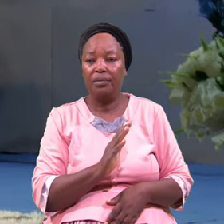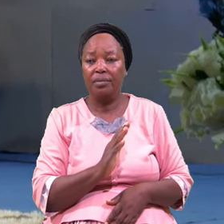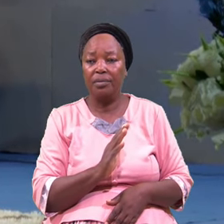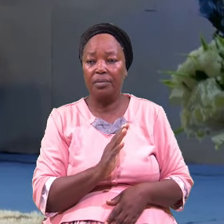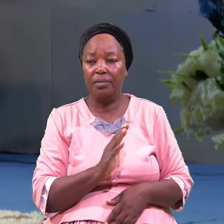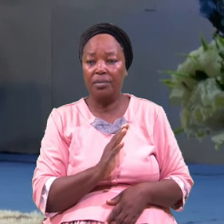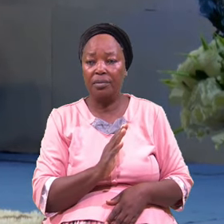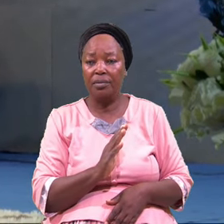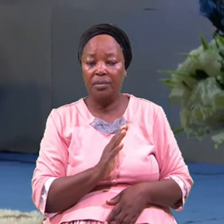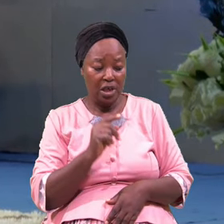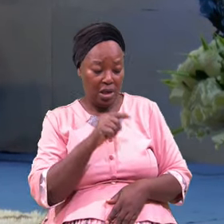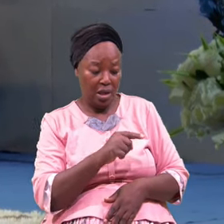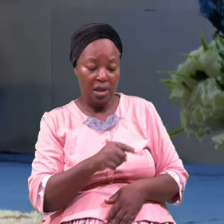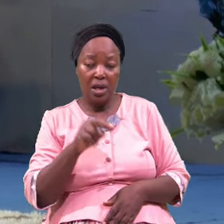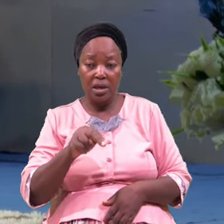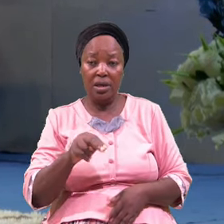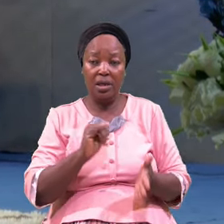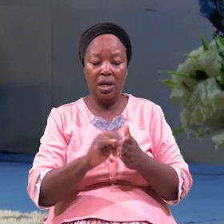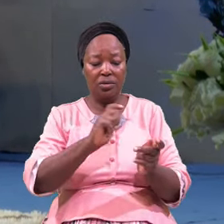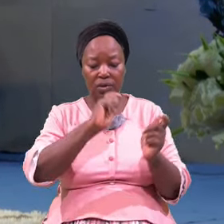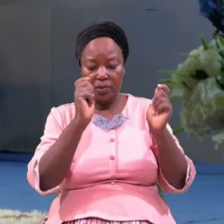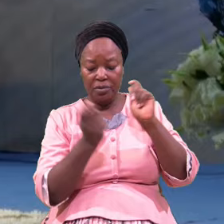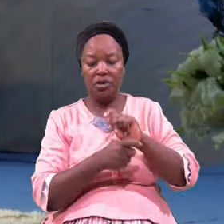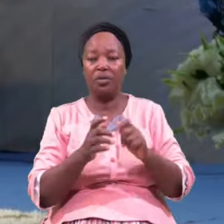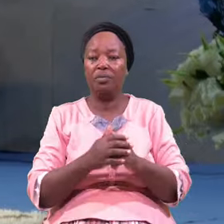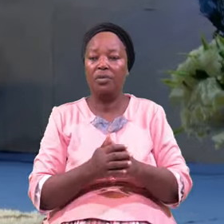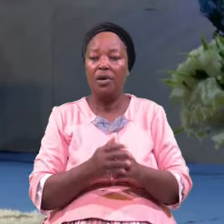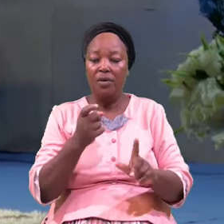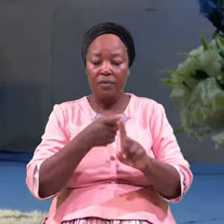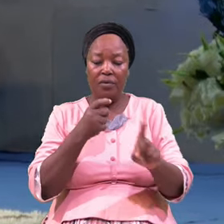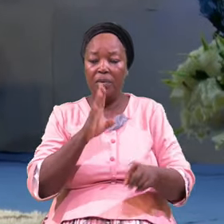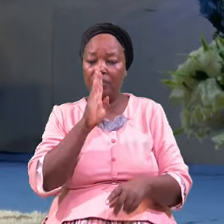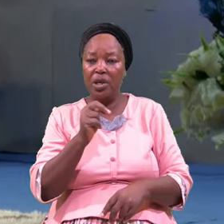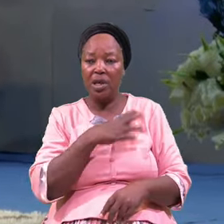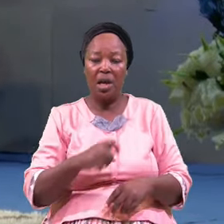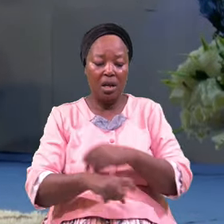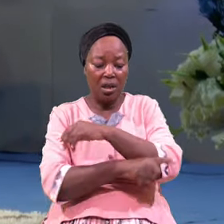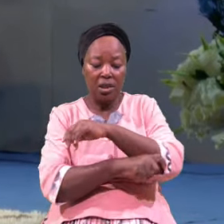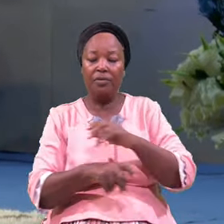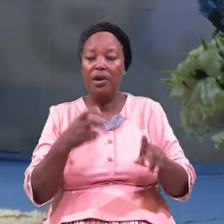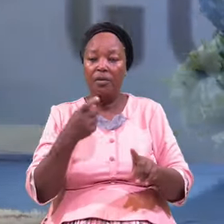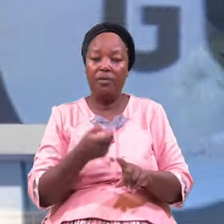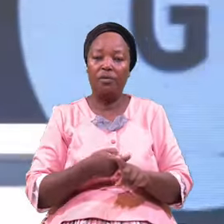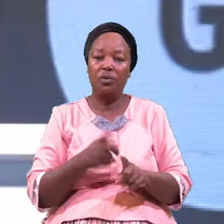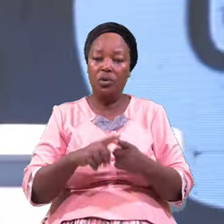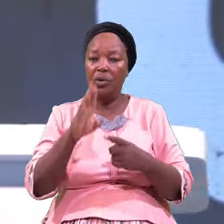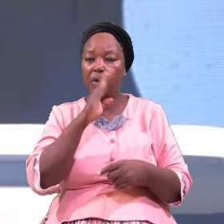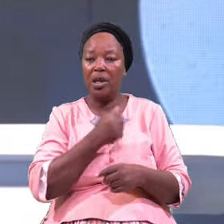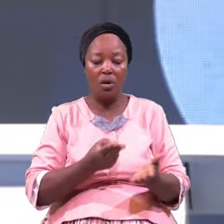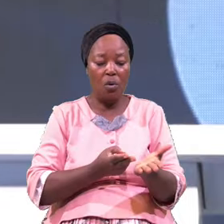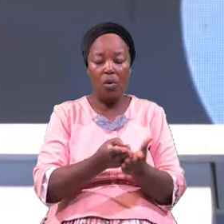He Needed Transformation From Being A Cheat To Being An Honest Man